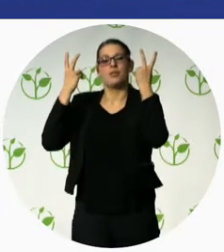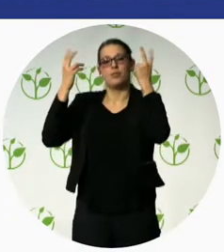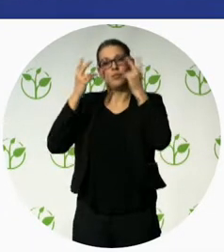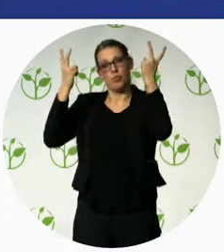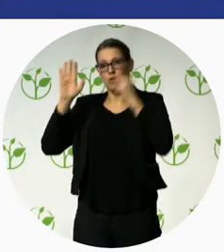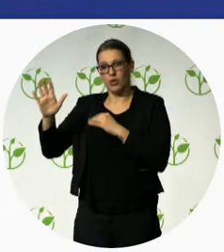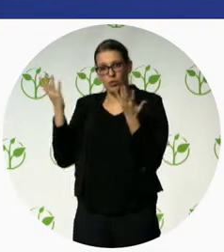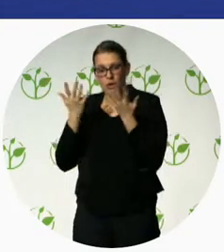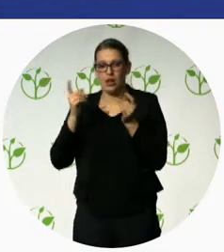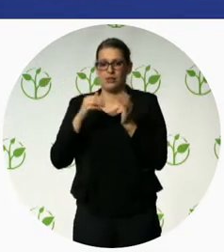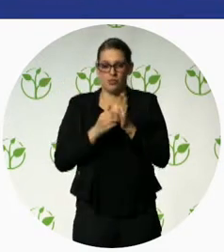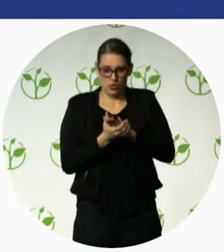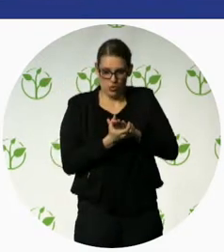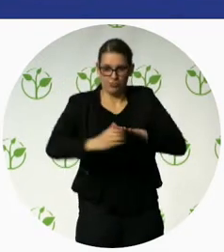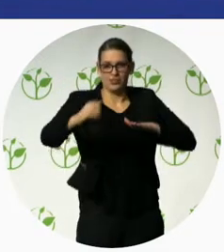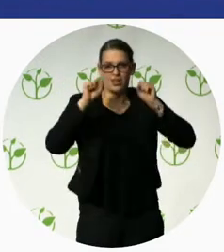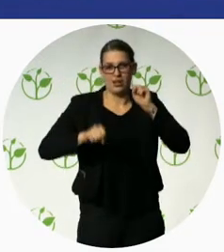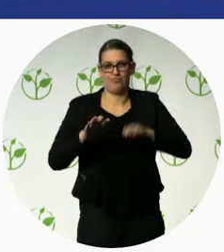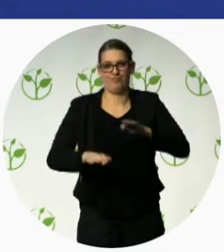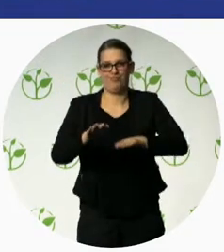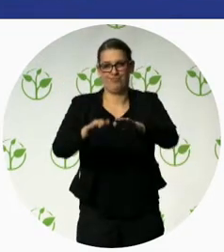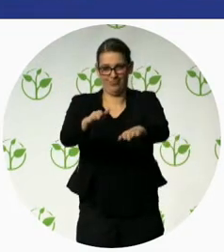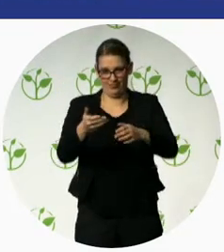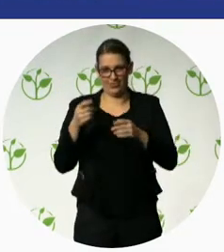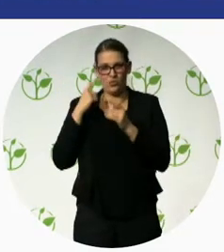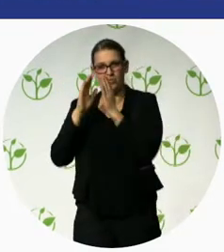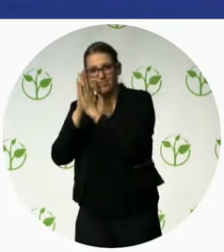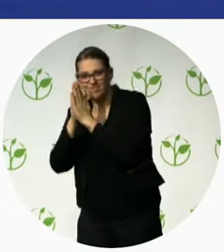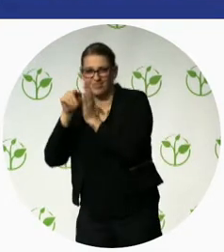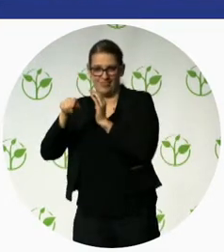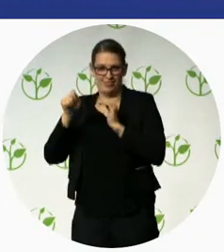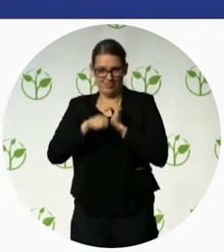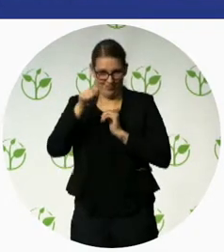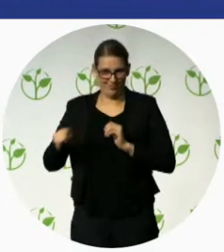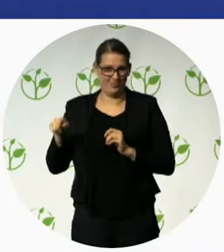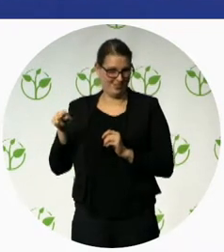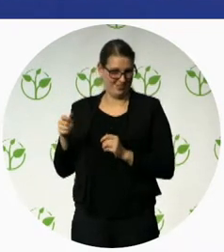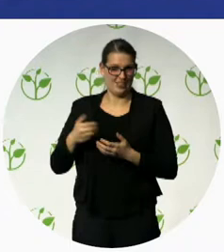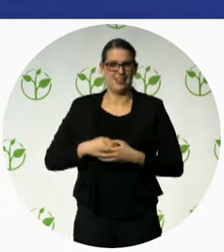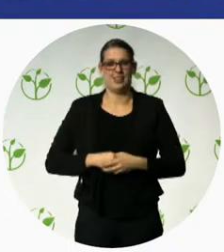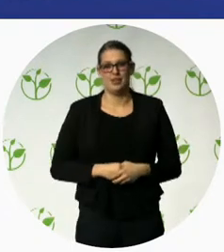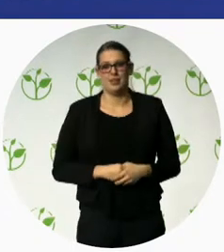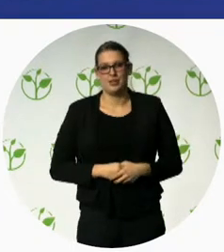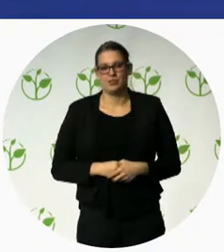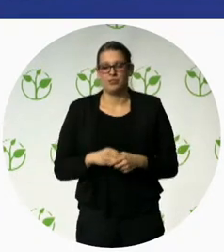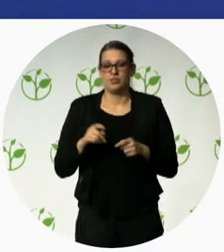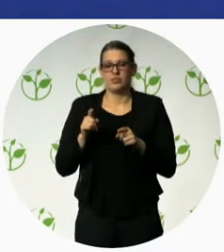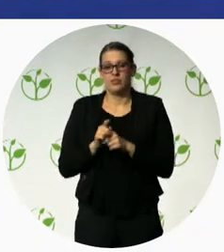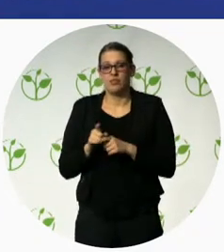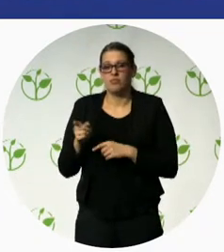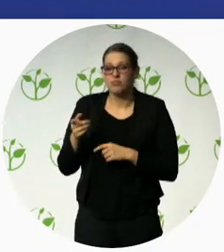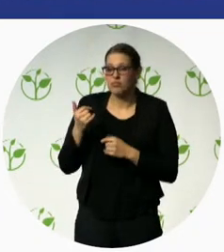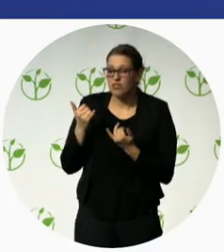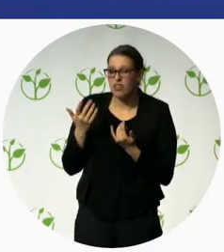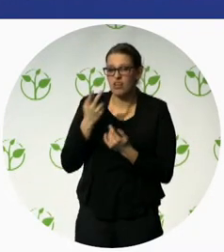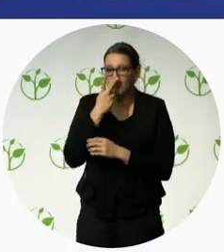us that this is a low income design because these people are so poor they don't have shoes so they need a design like that but I want to just put this in perspective that the reason